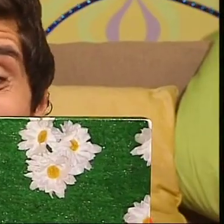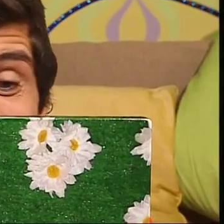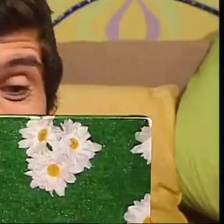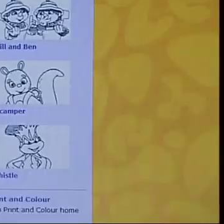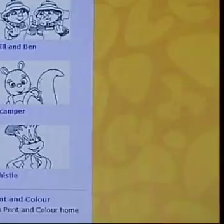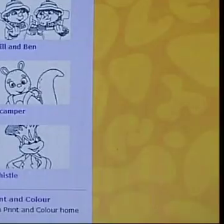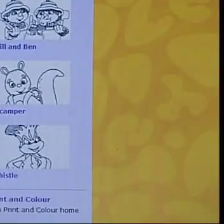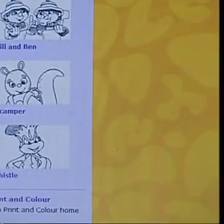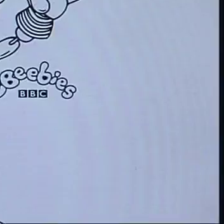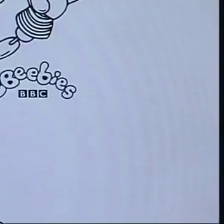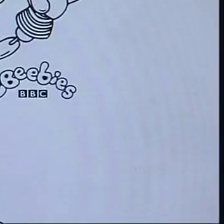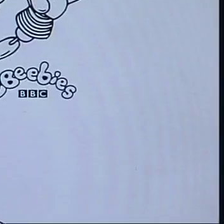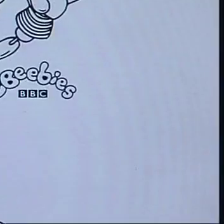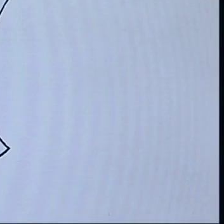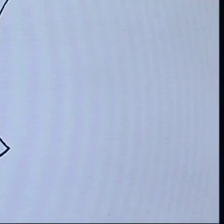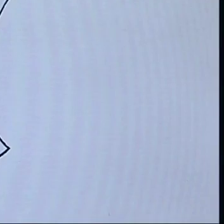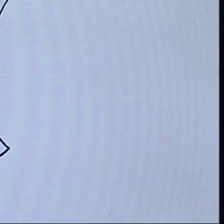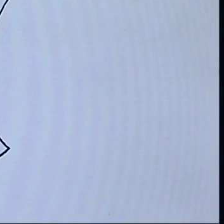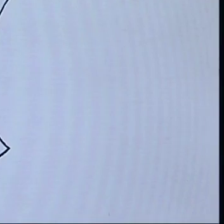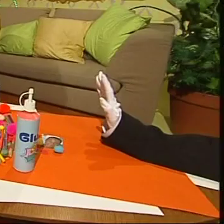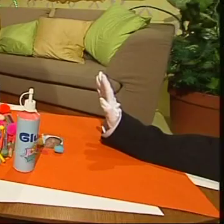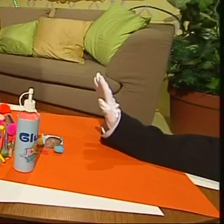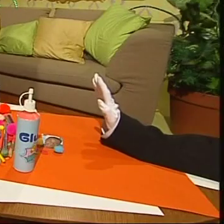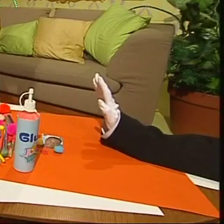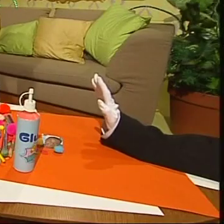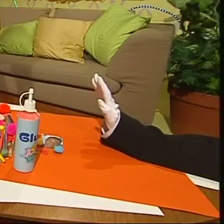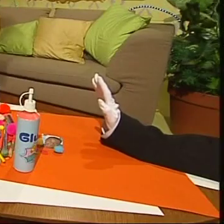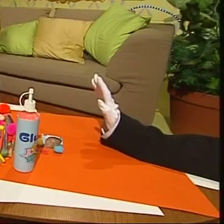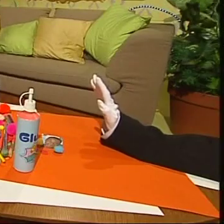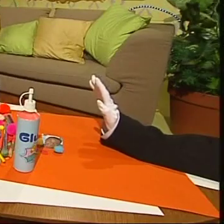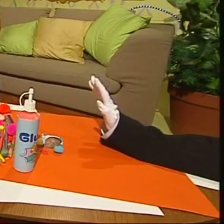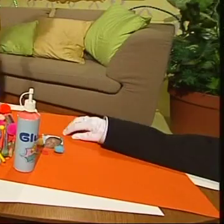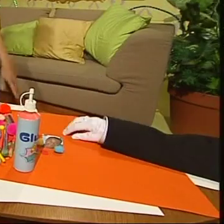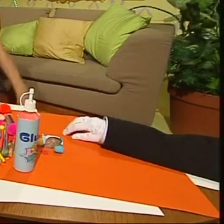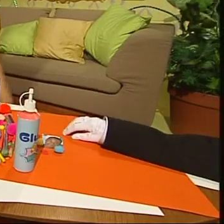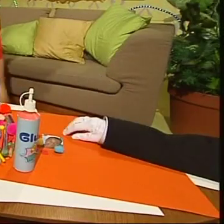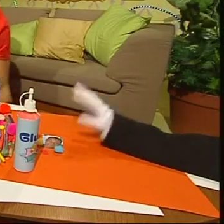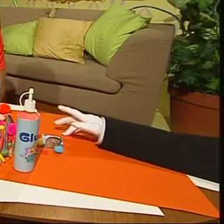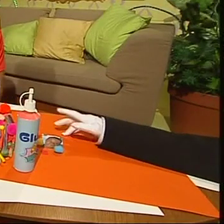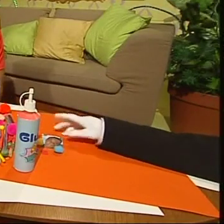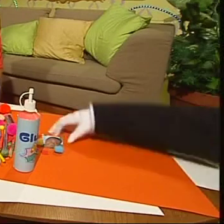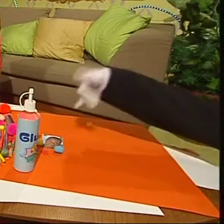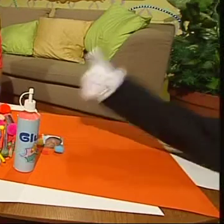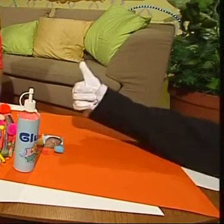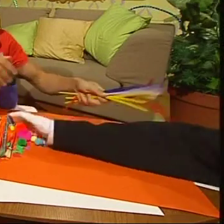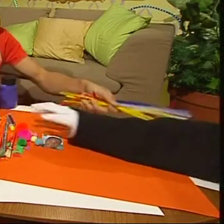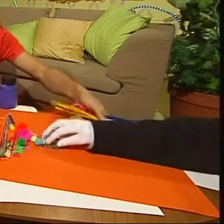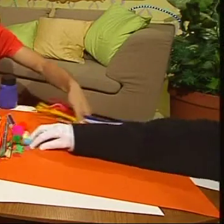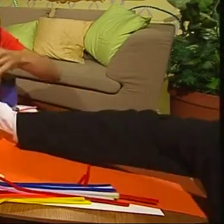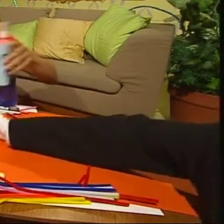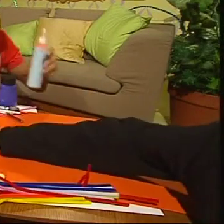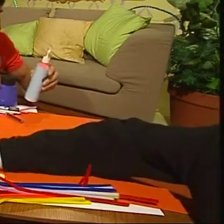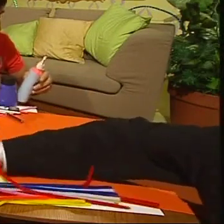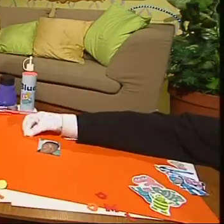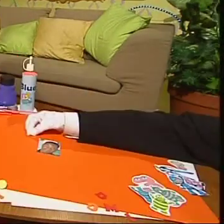we can find all of our favourite See Phoebe stars Ah I'm starting to get the hang of this Tip number